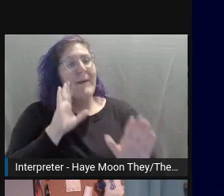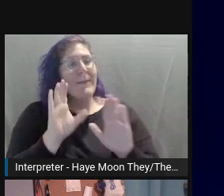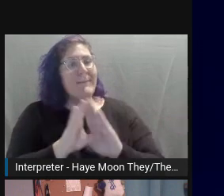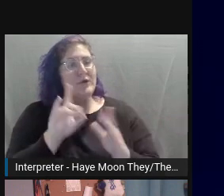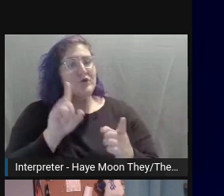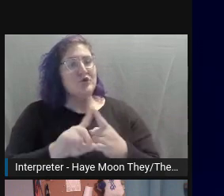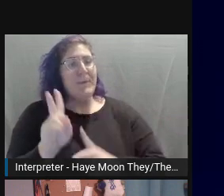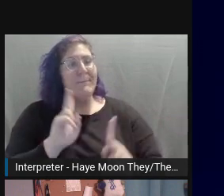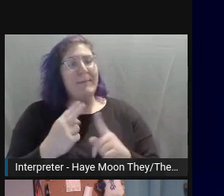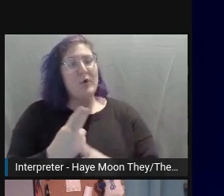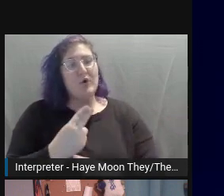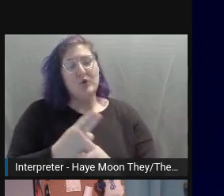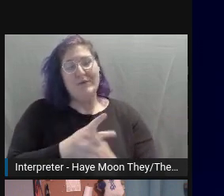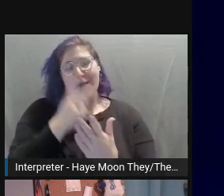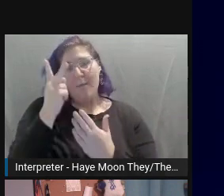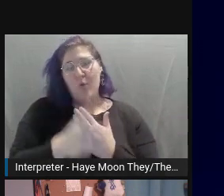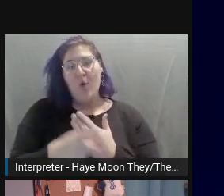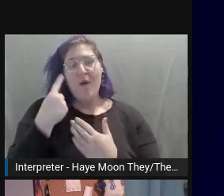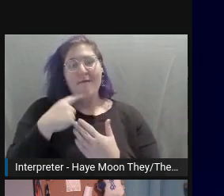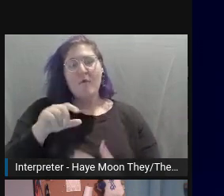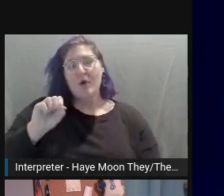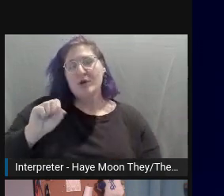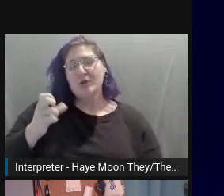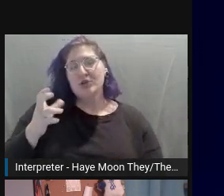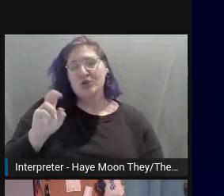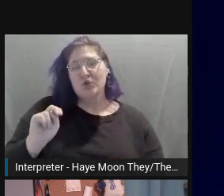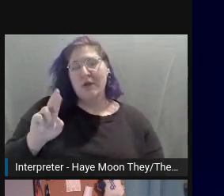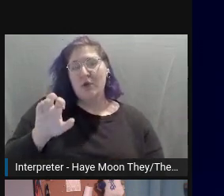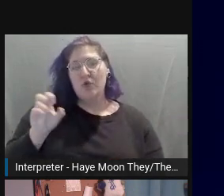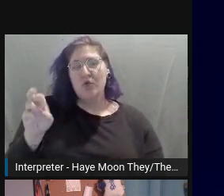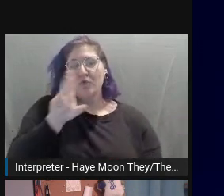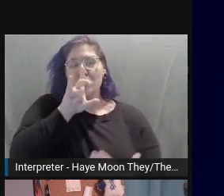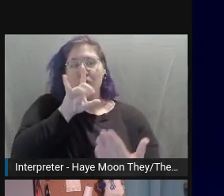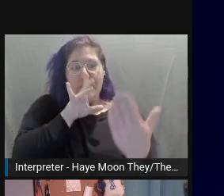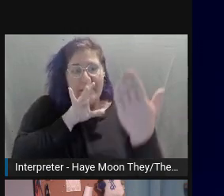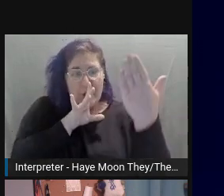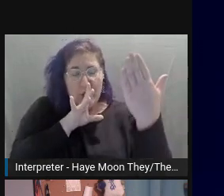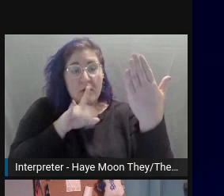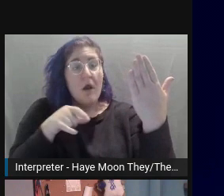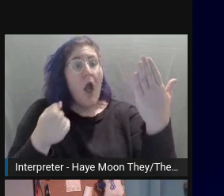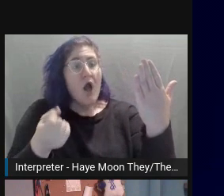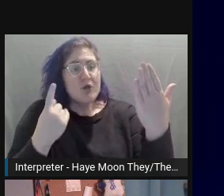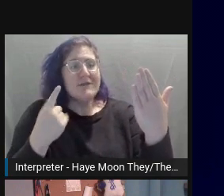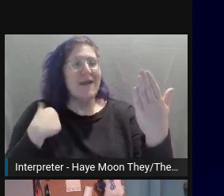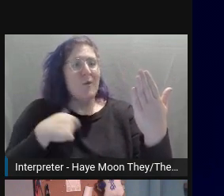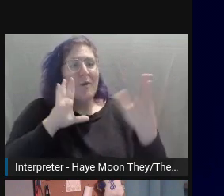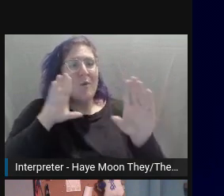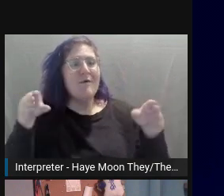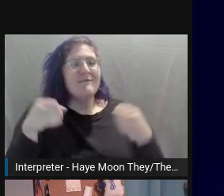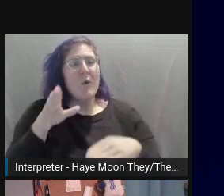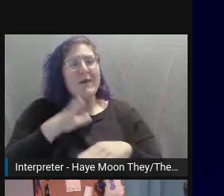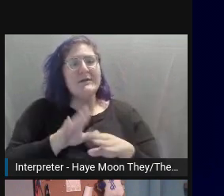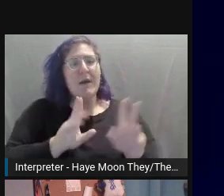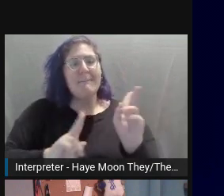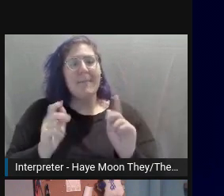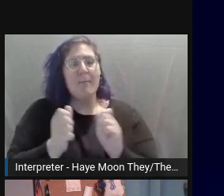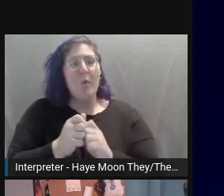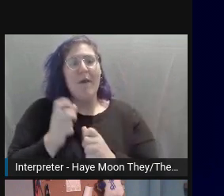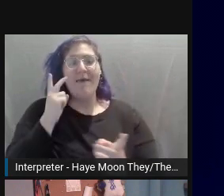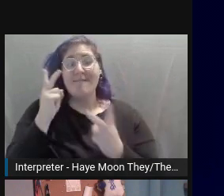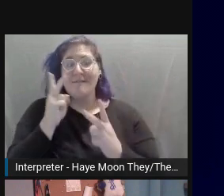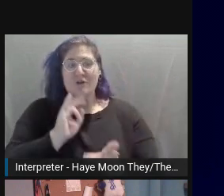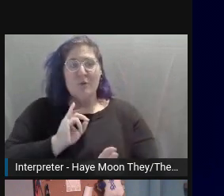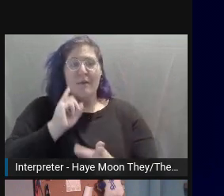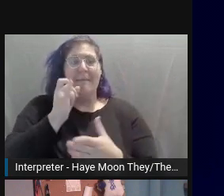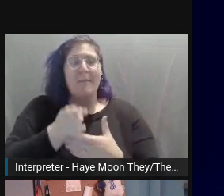to focus primarily on users who are visually impaired, a broad variety of people use screen readers. Some users with cognitive, learning,